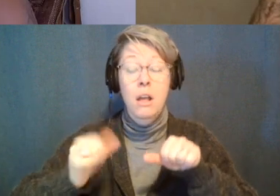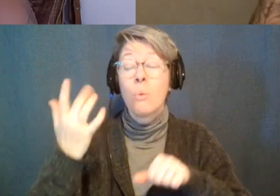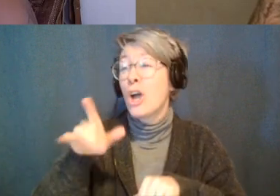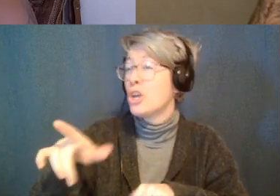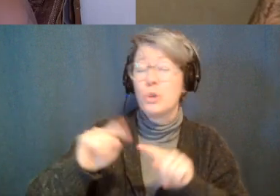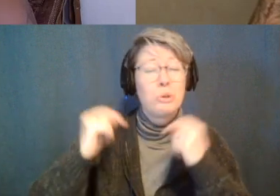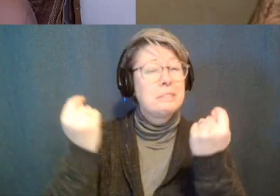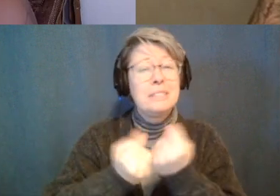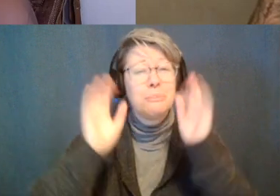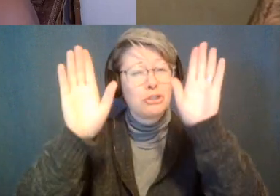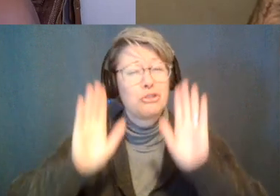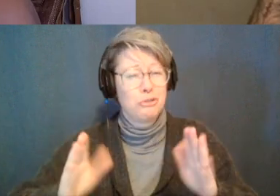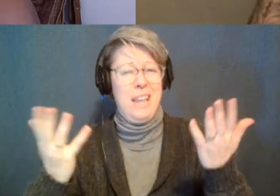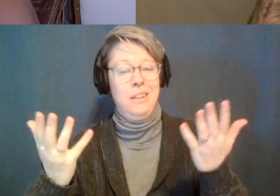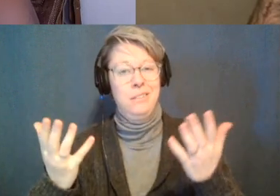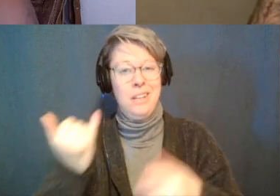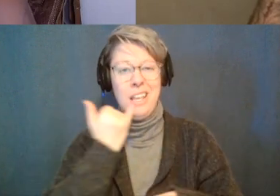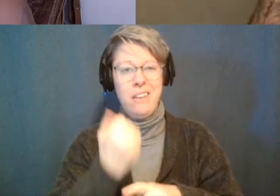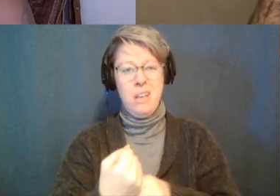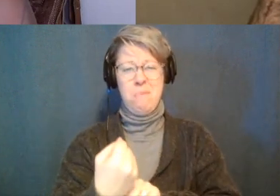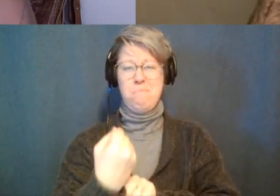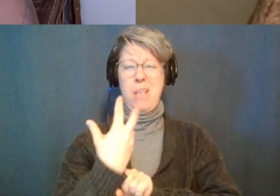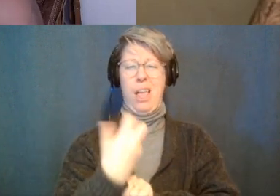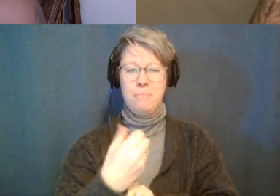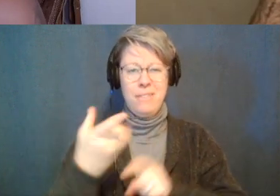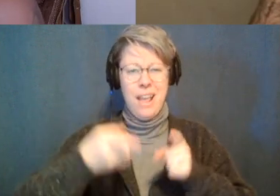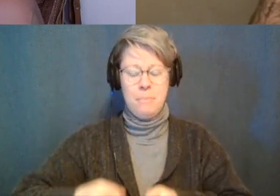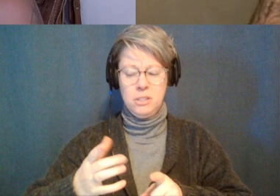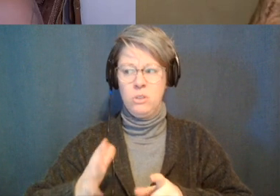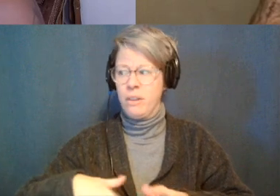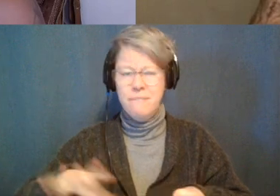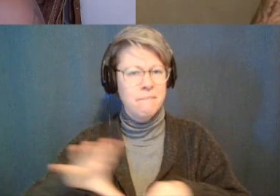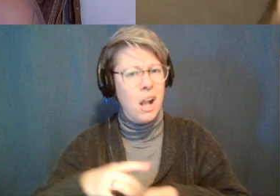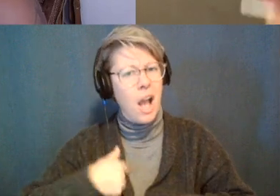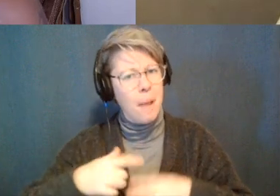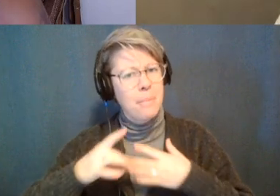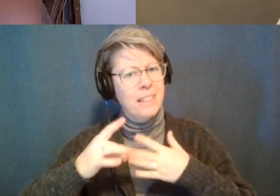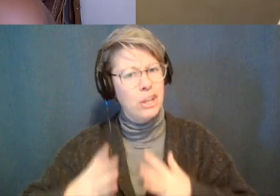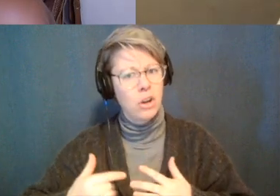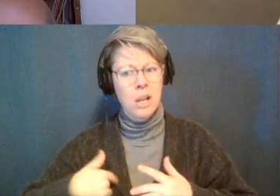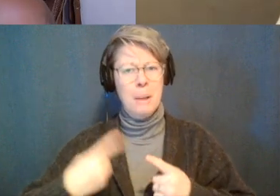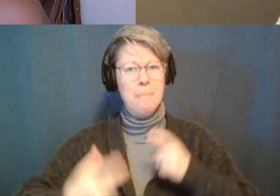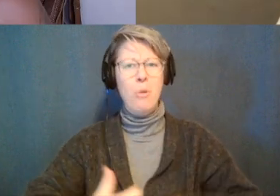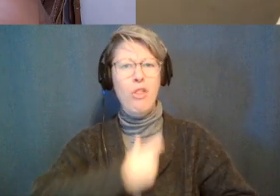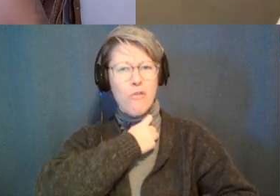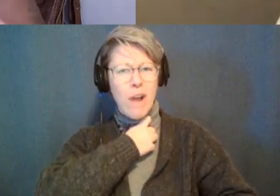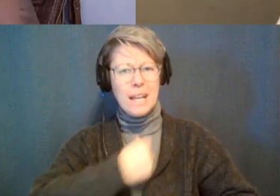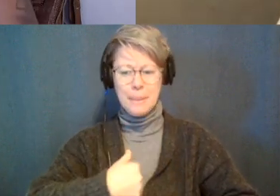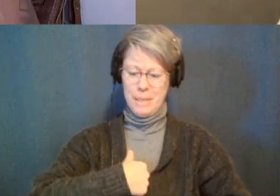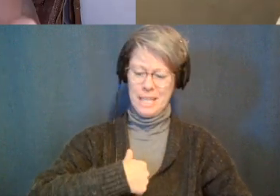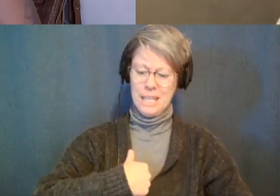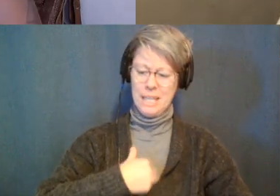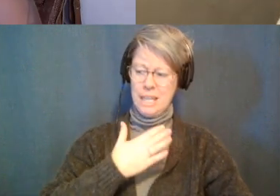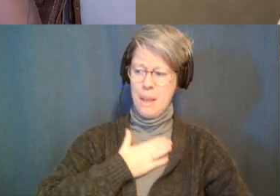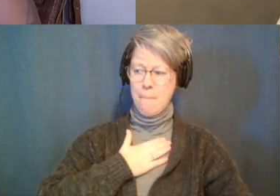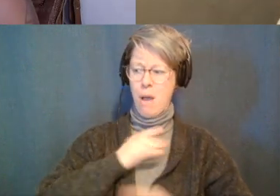and it's like when shit like that happens i know you're like fuck like i'm a leader of this team and people are threatening me and my pride they're definitely they're